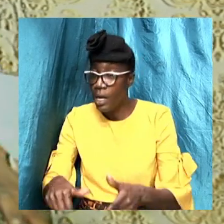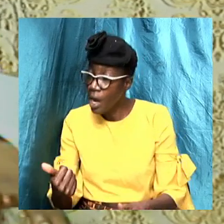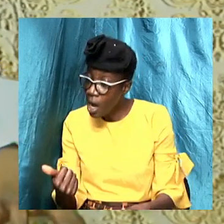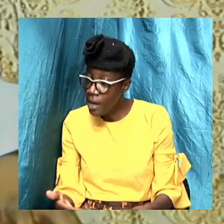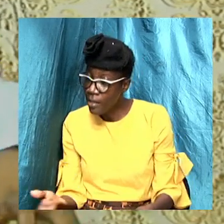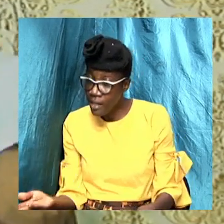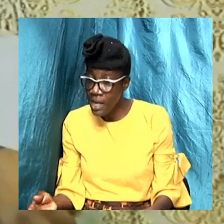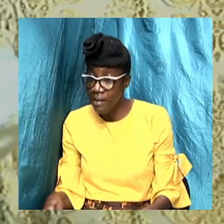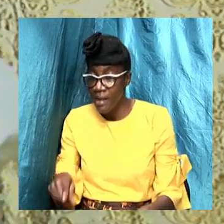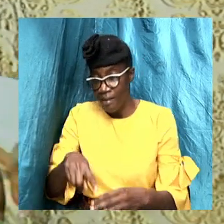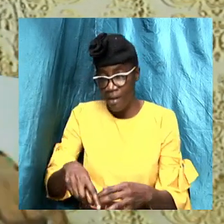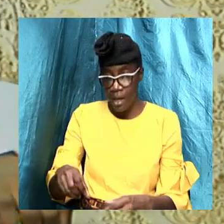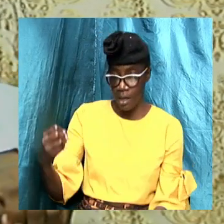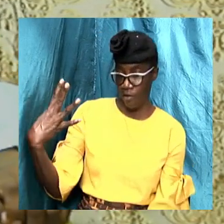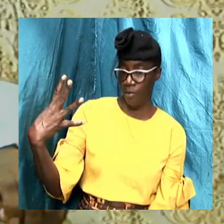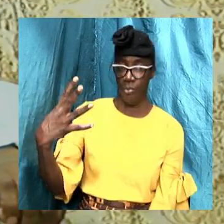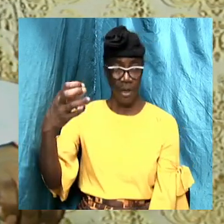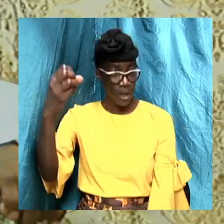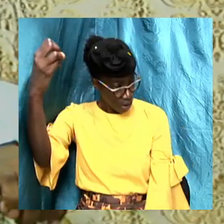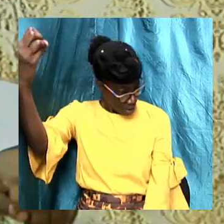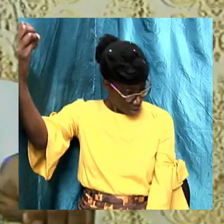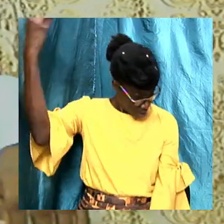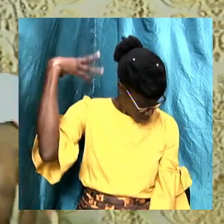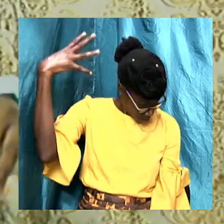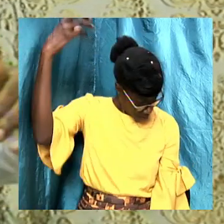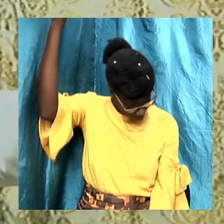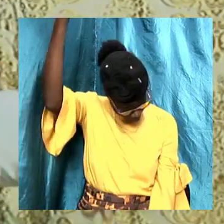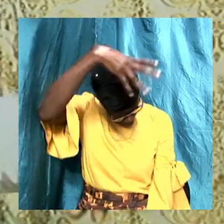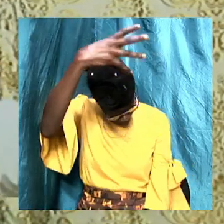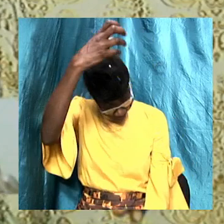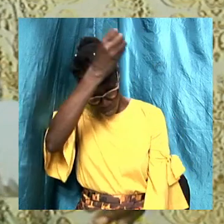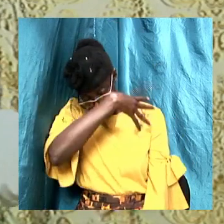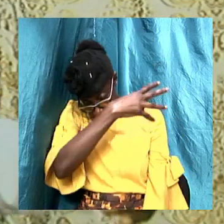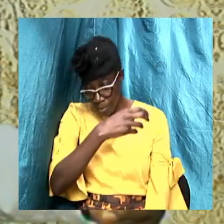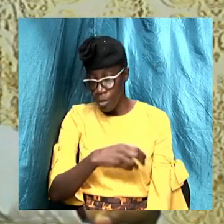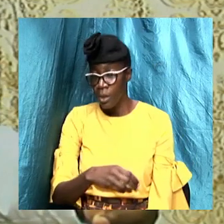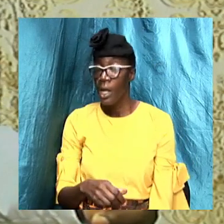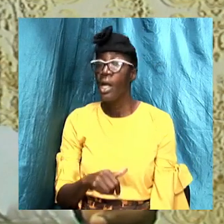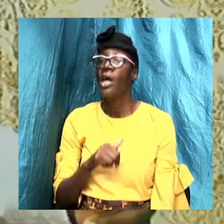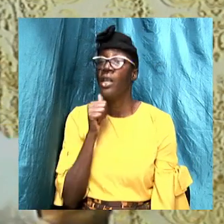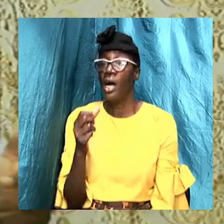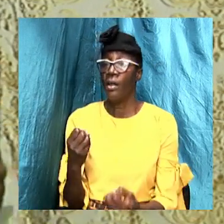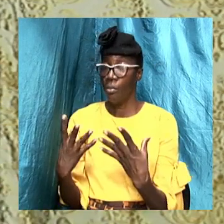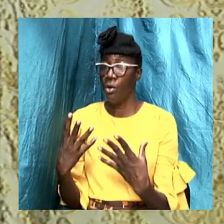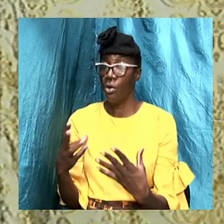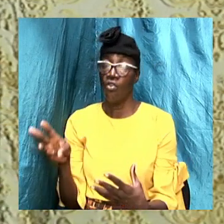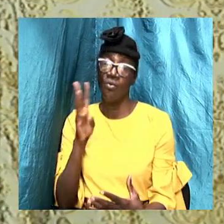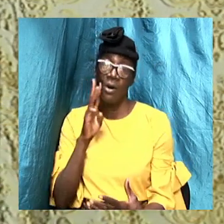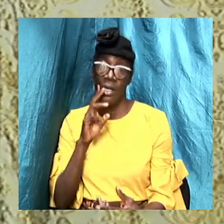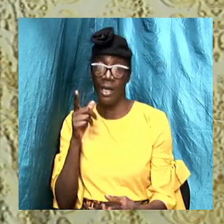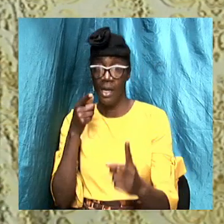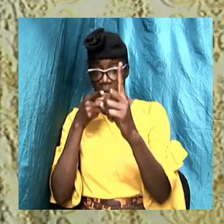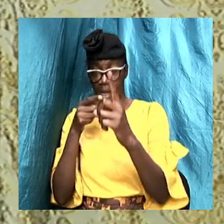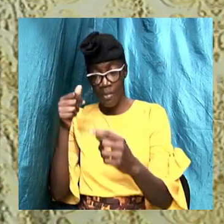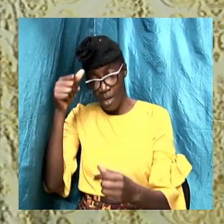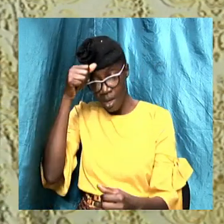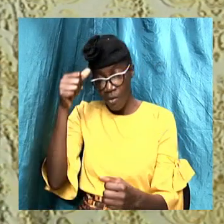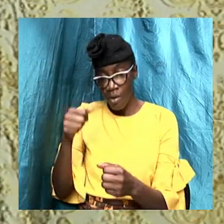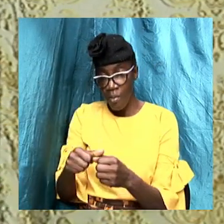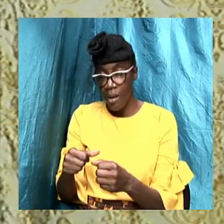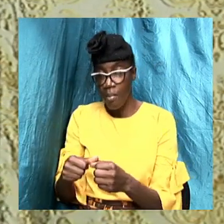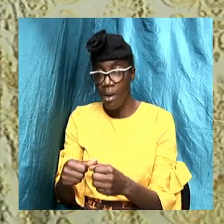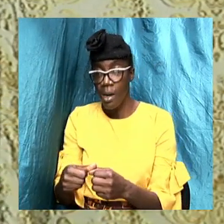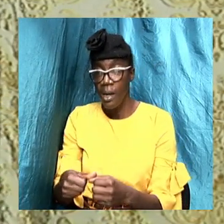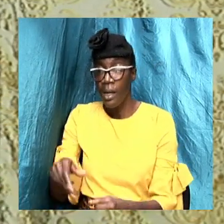saying that you can sprinkle somebody and because much water is not there I remember Philip and the